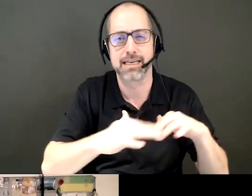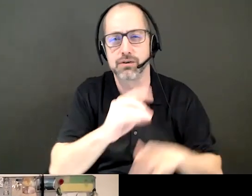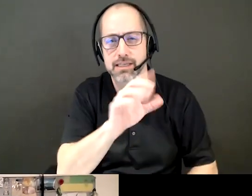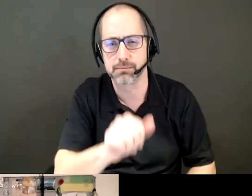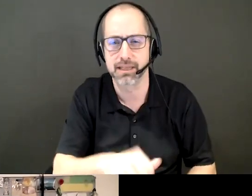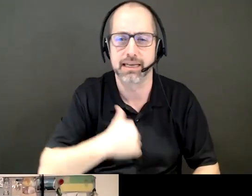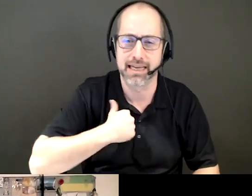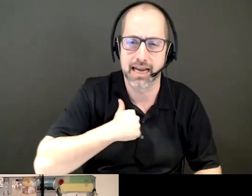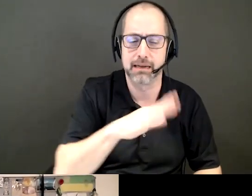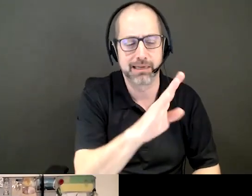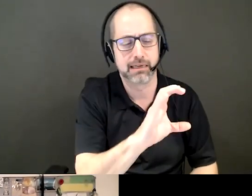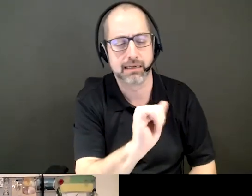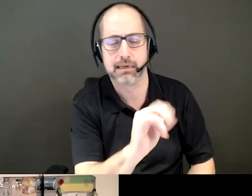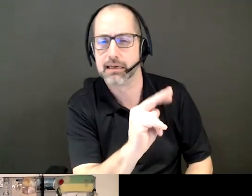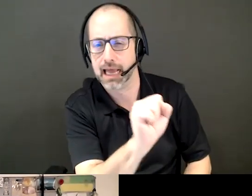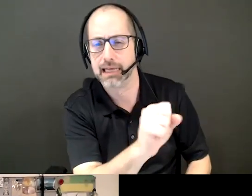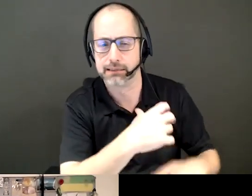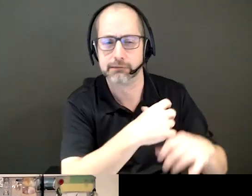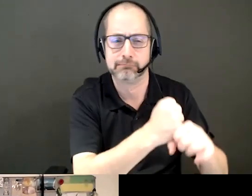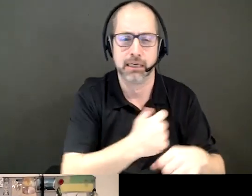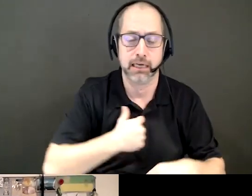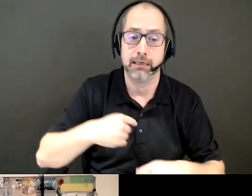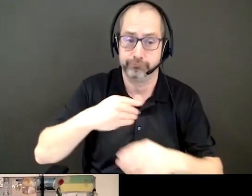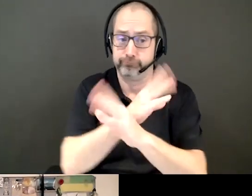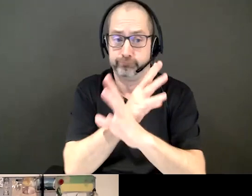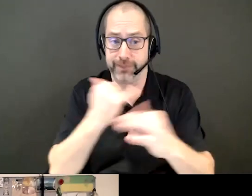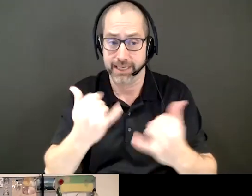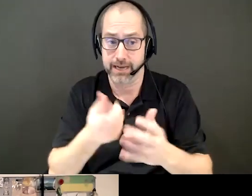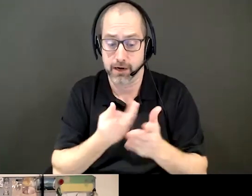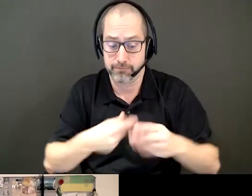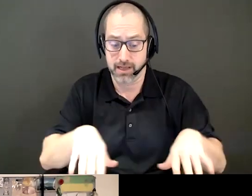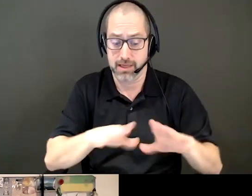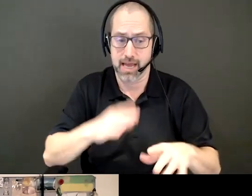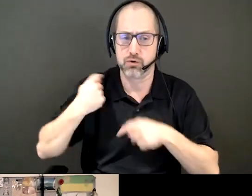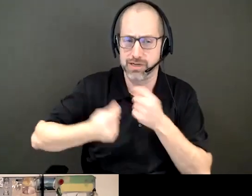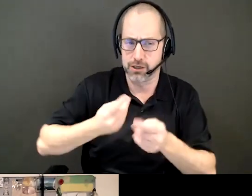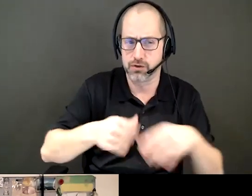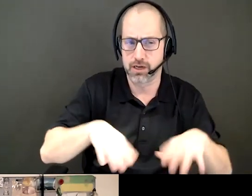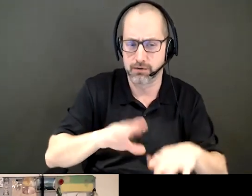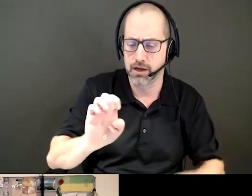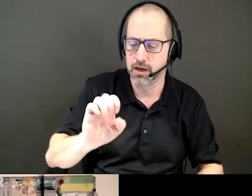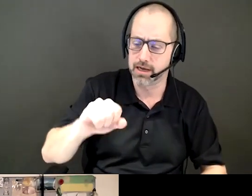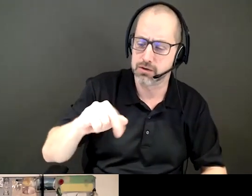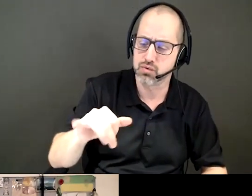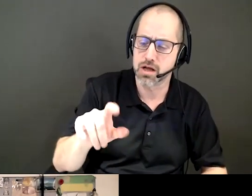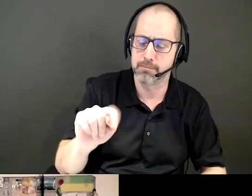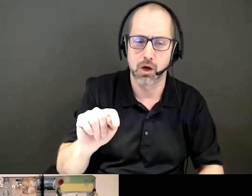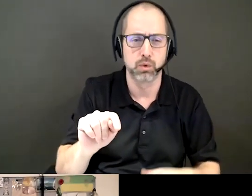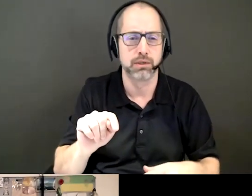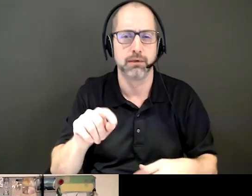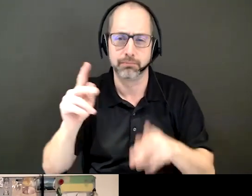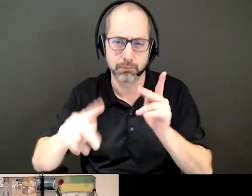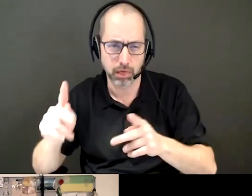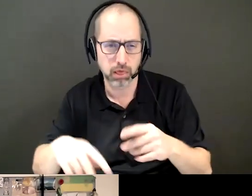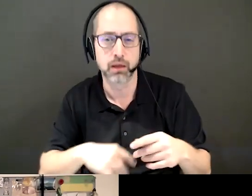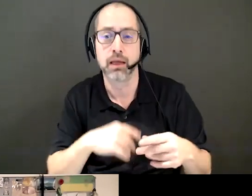BCANDS. I'm calling in today from the traditional territories of the Esquimalt and Songhees people, and I'd like